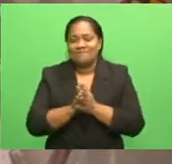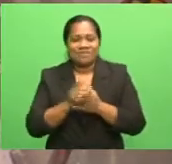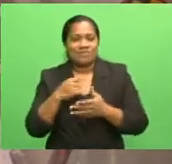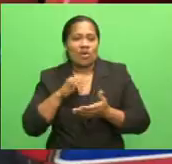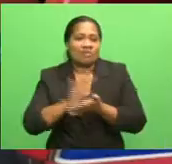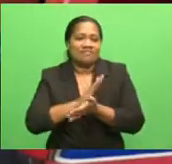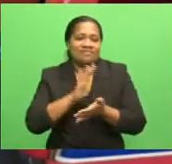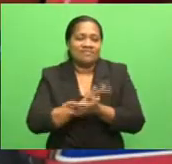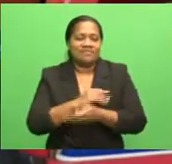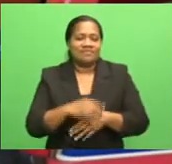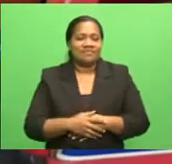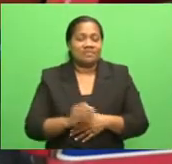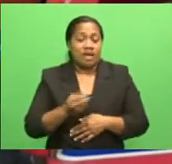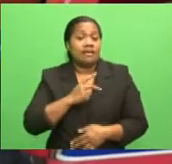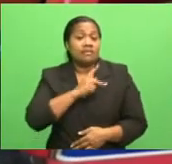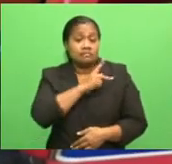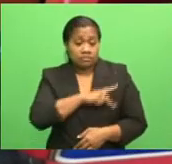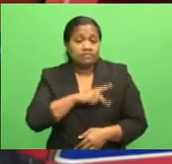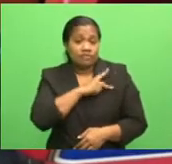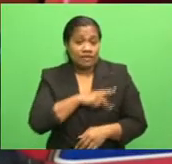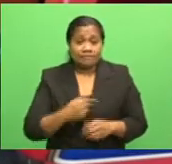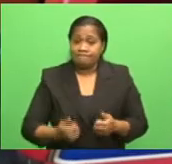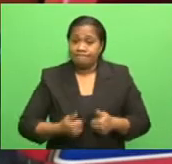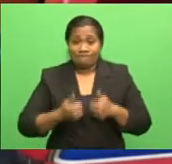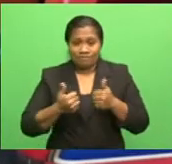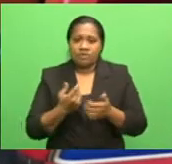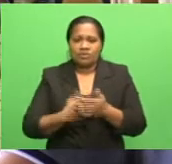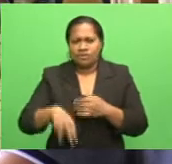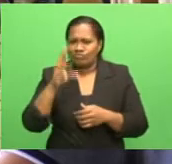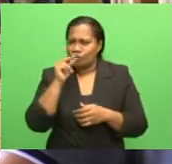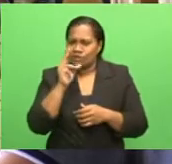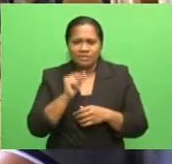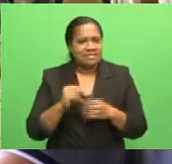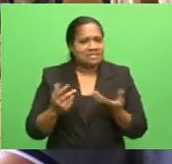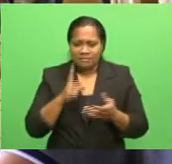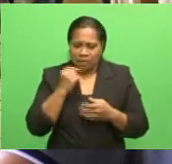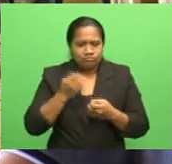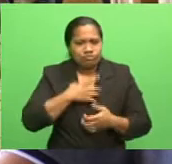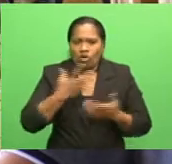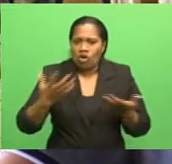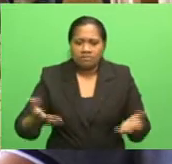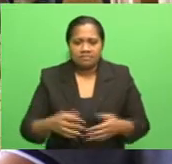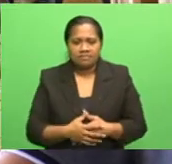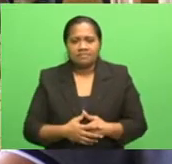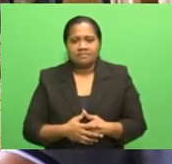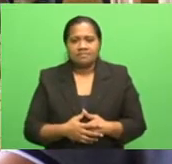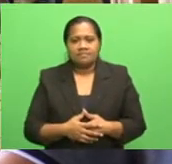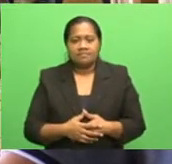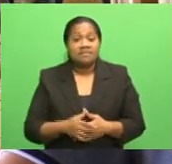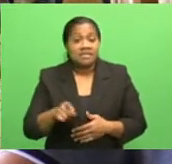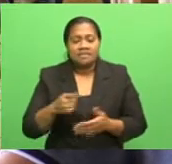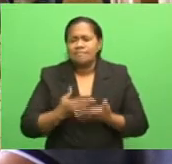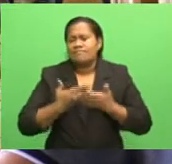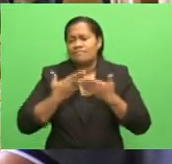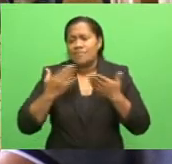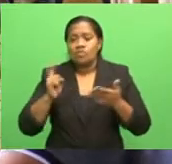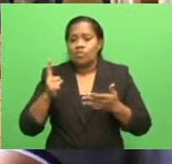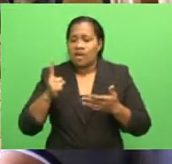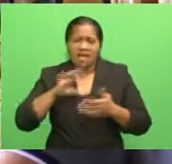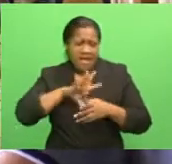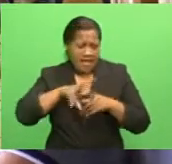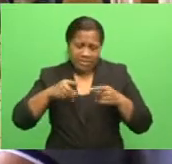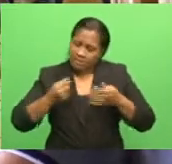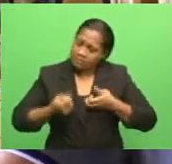is a great profession with unlimited possibilities. And give it all. You know, that's the big thing. Give it all. There's no